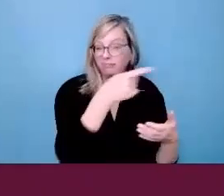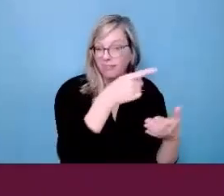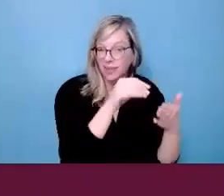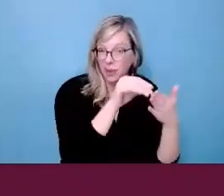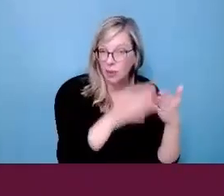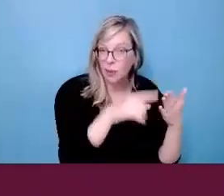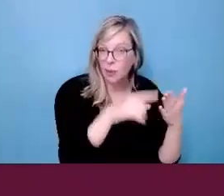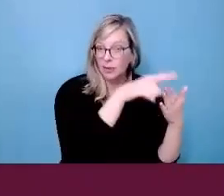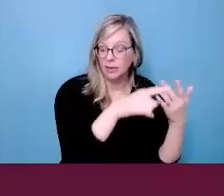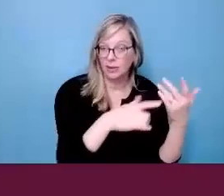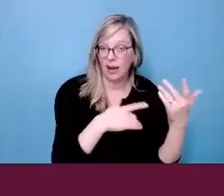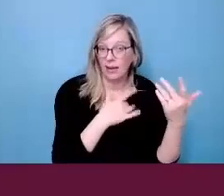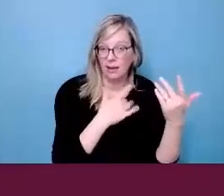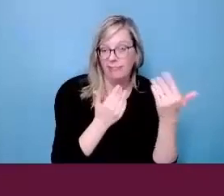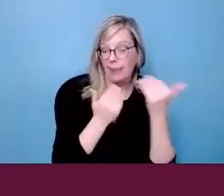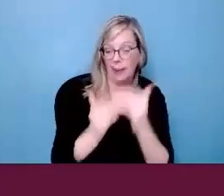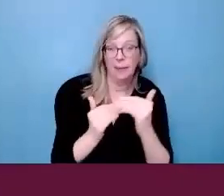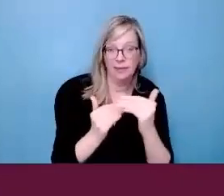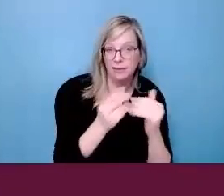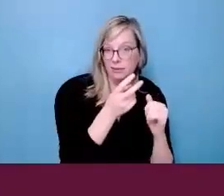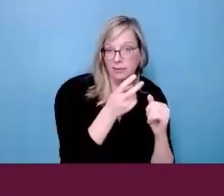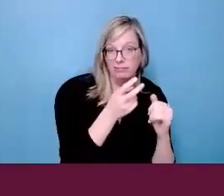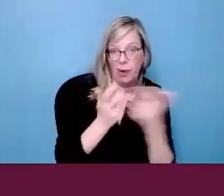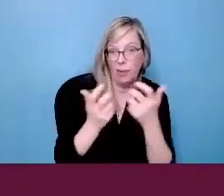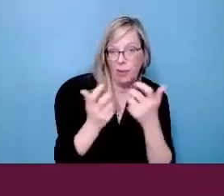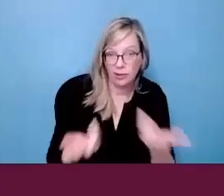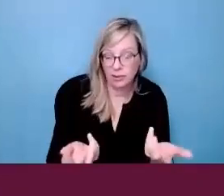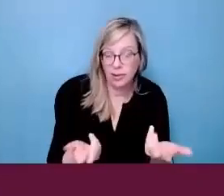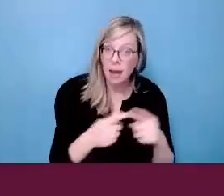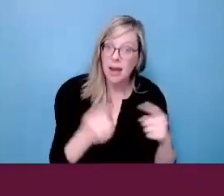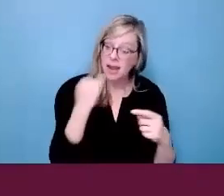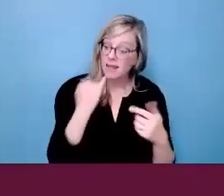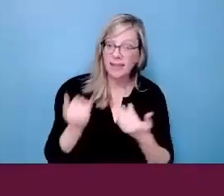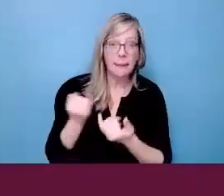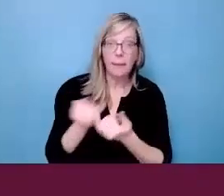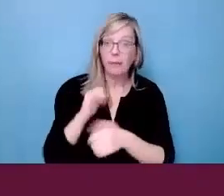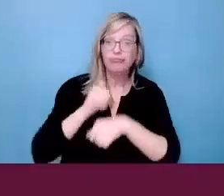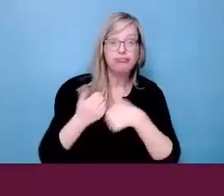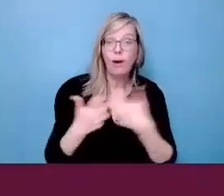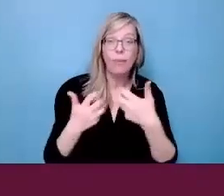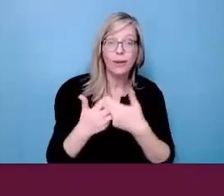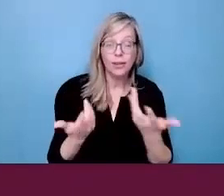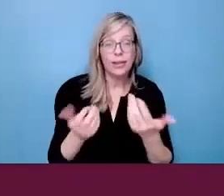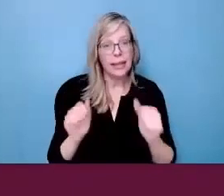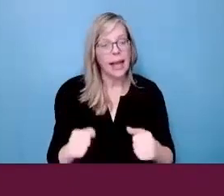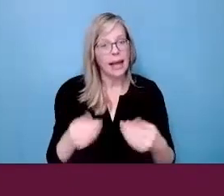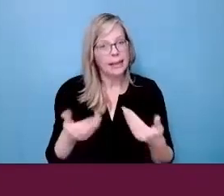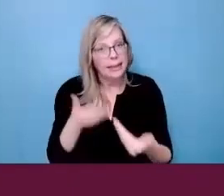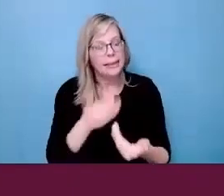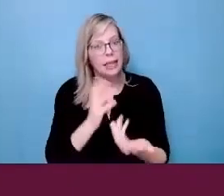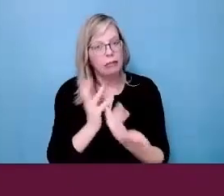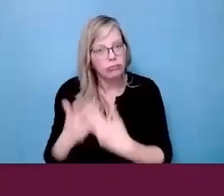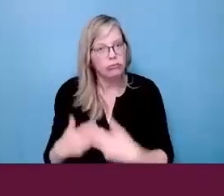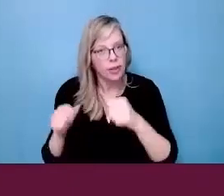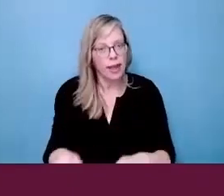Limited accommodations. Limited most people with disabilities believe that relatively simple accommodations could go a long way in making